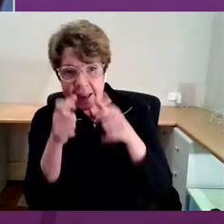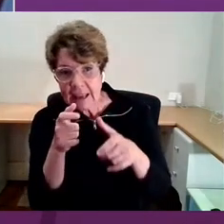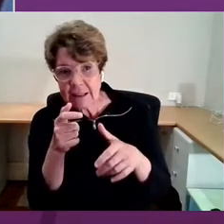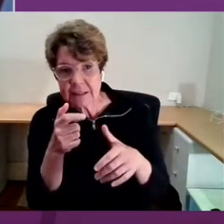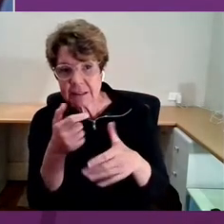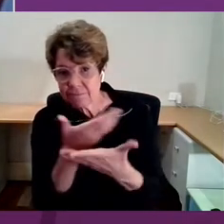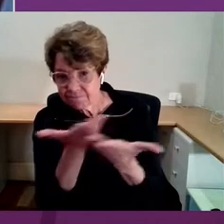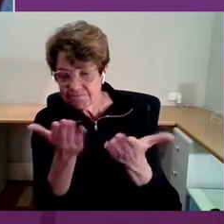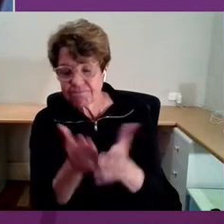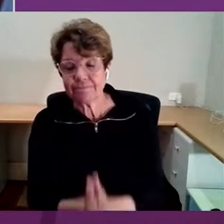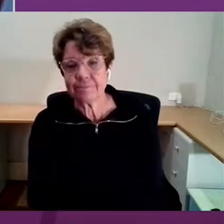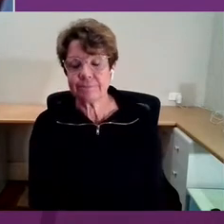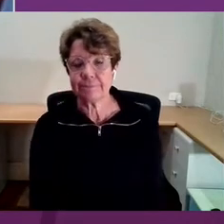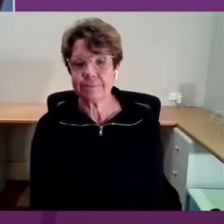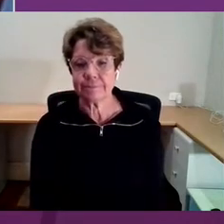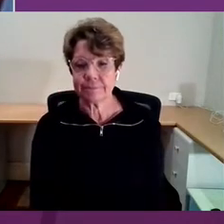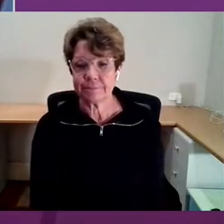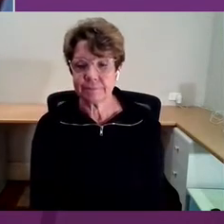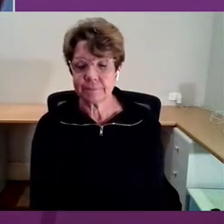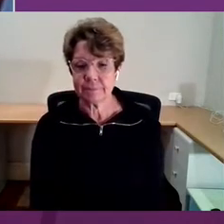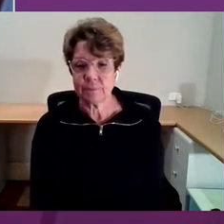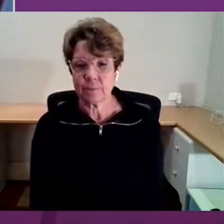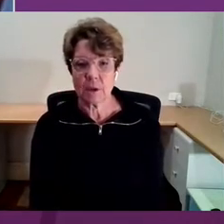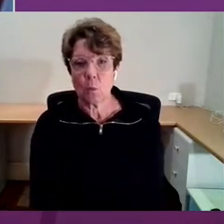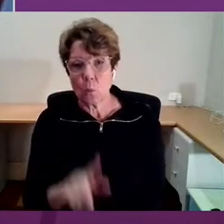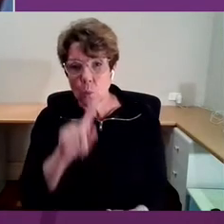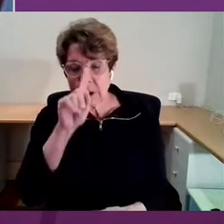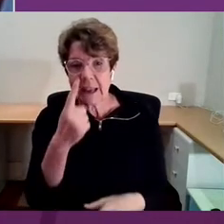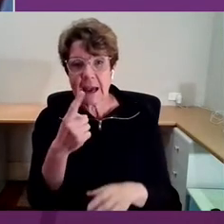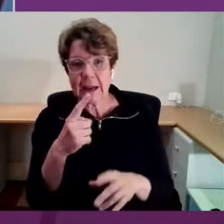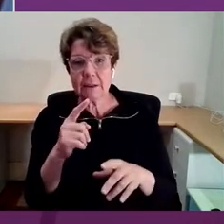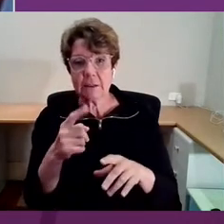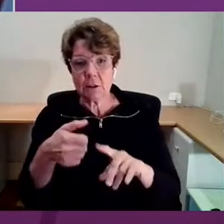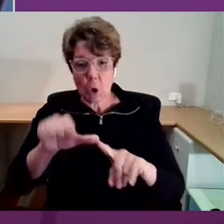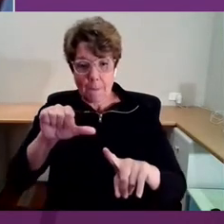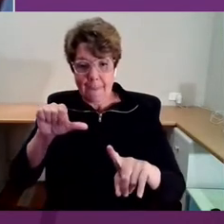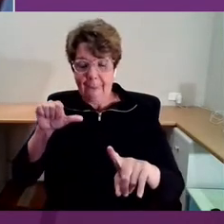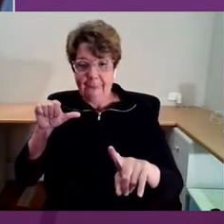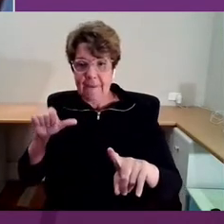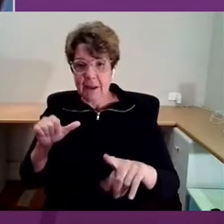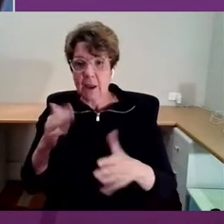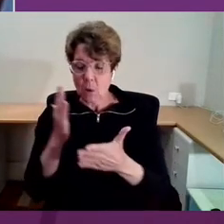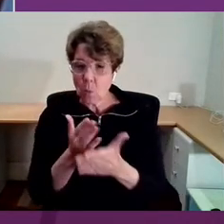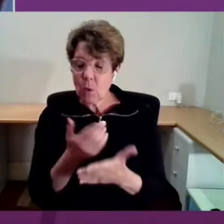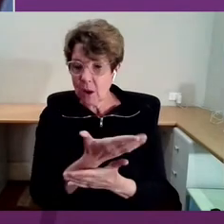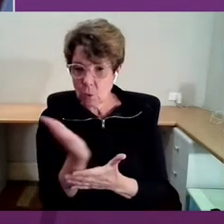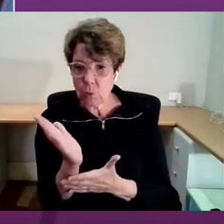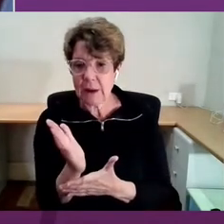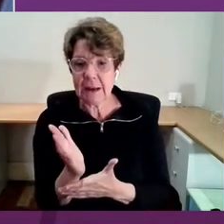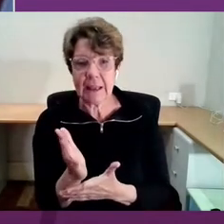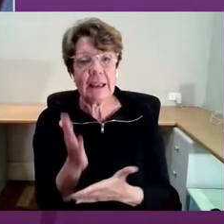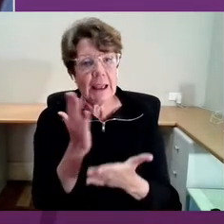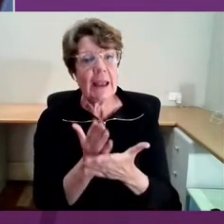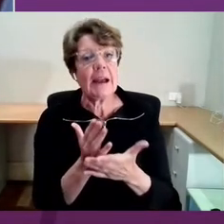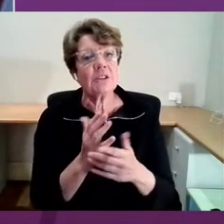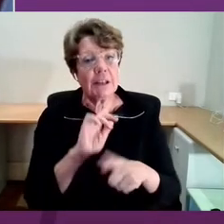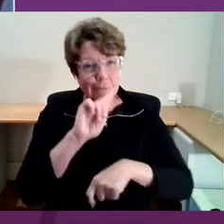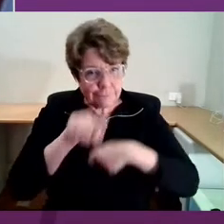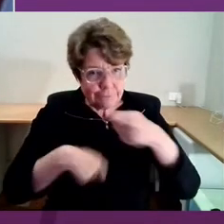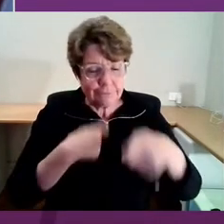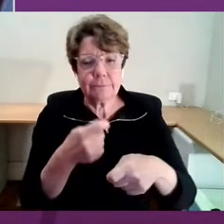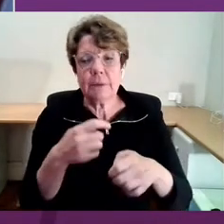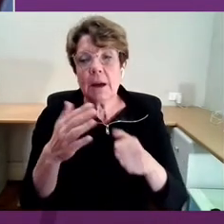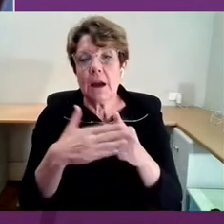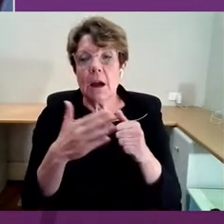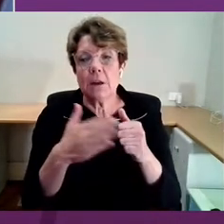You know, we can't go back. We are on the threshold of birthing ourselves into a new paradigm of wellbeing